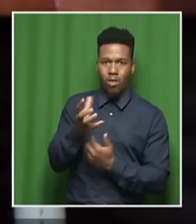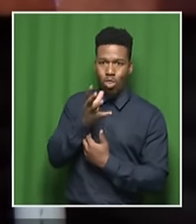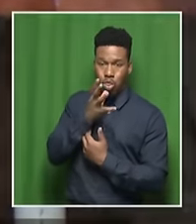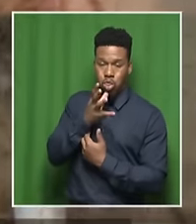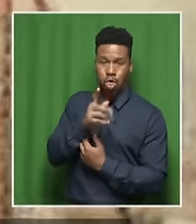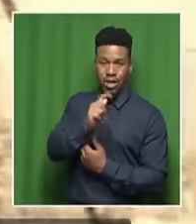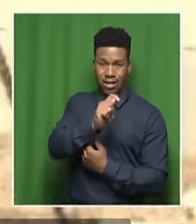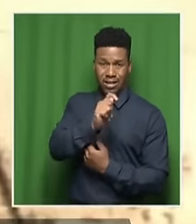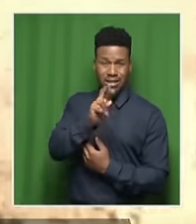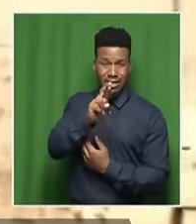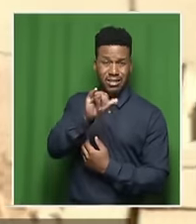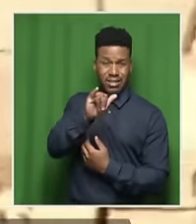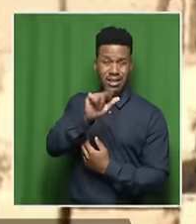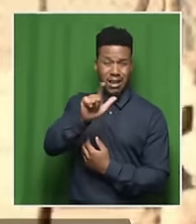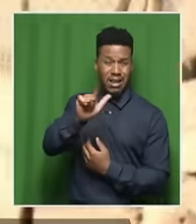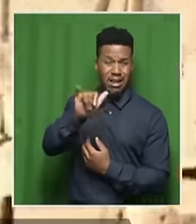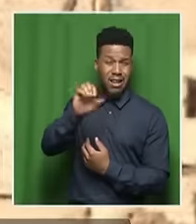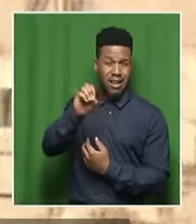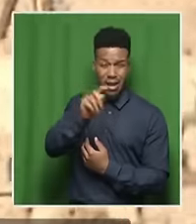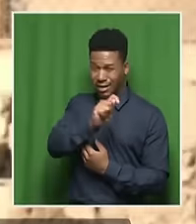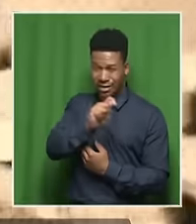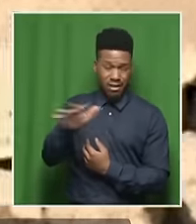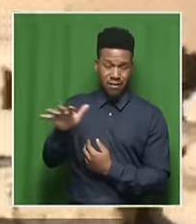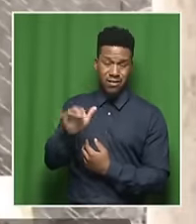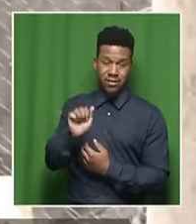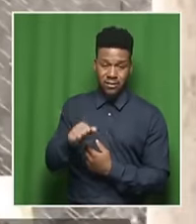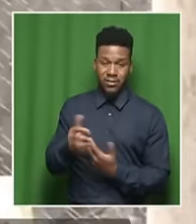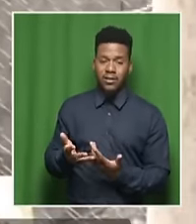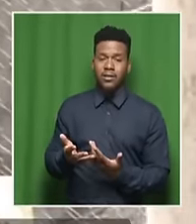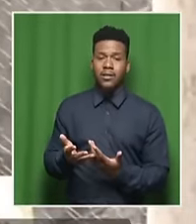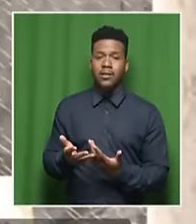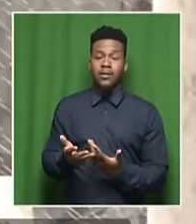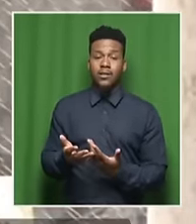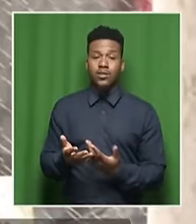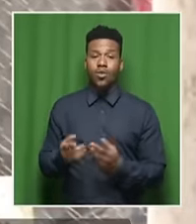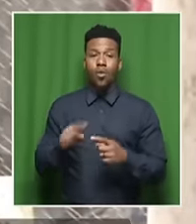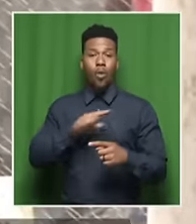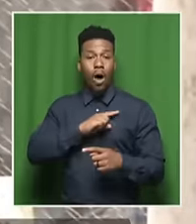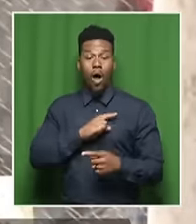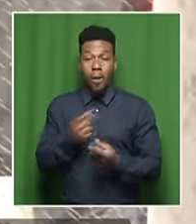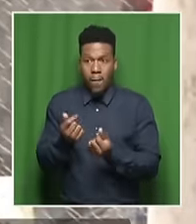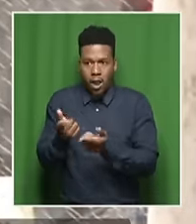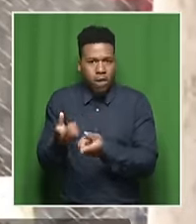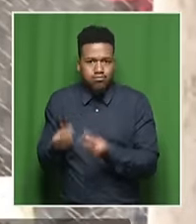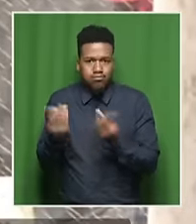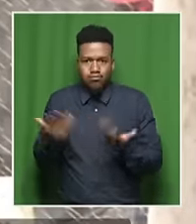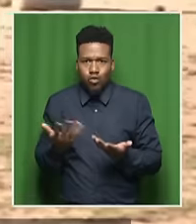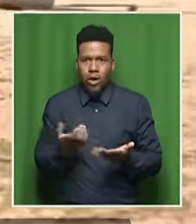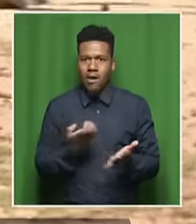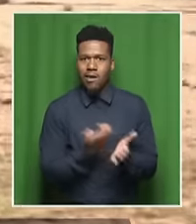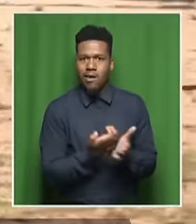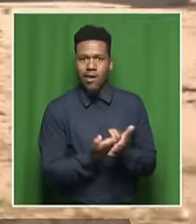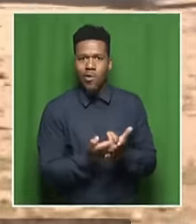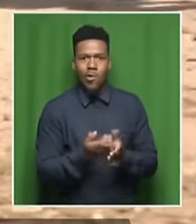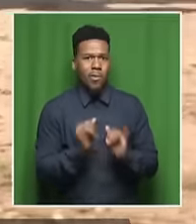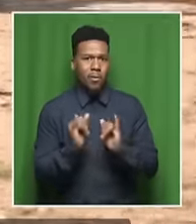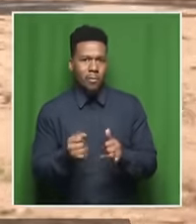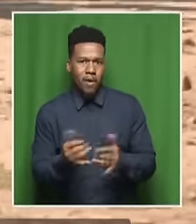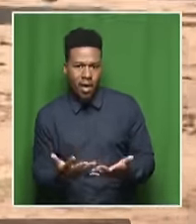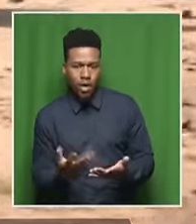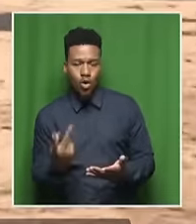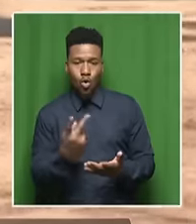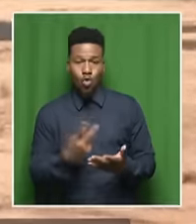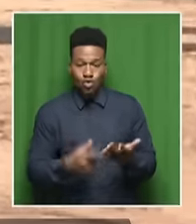money is not available from the fiscus because the economy is tanked and the taxes going to government are